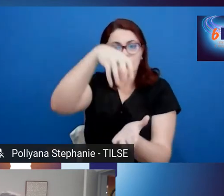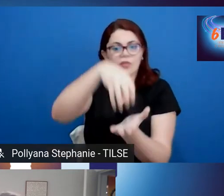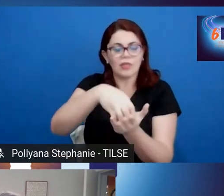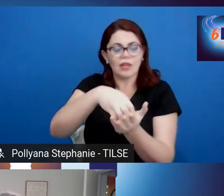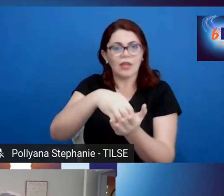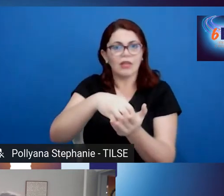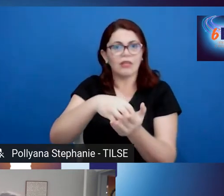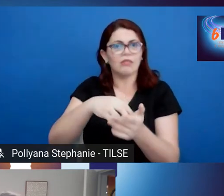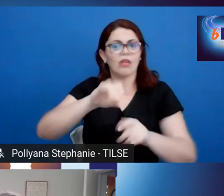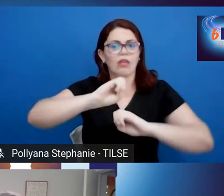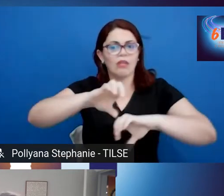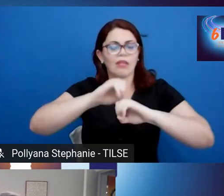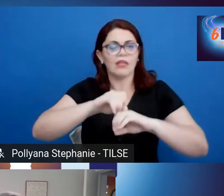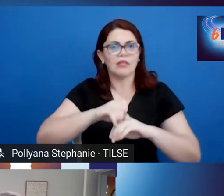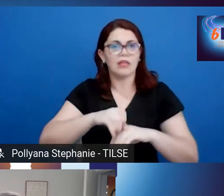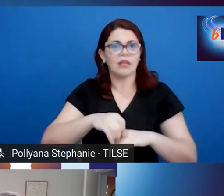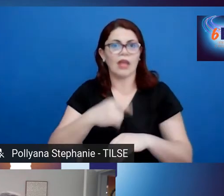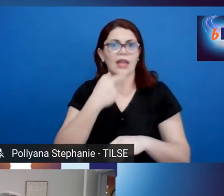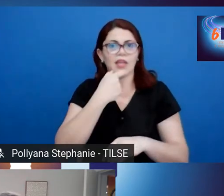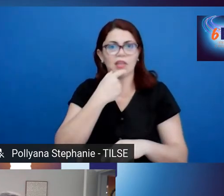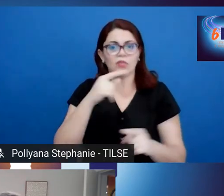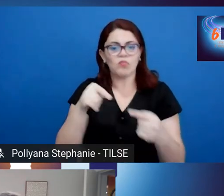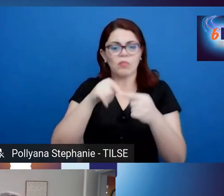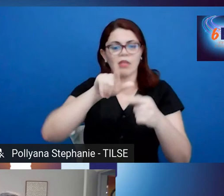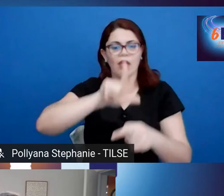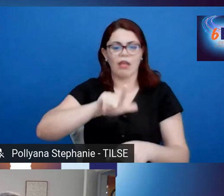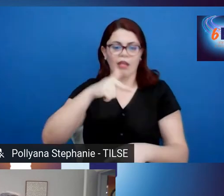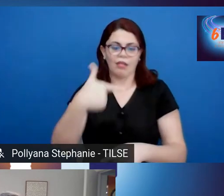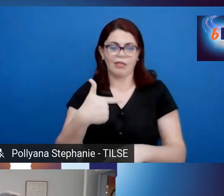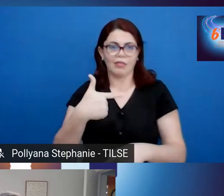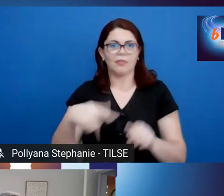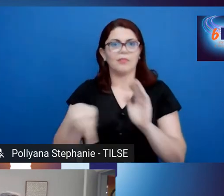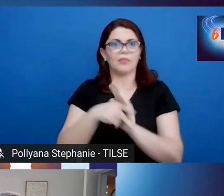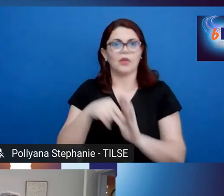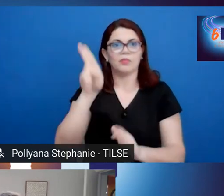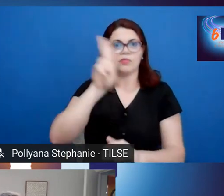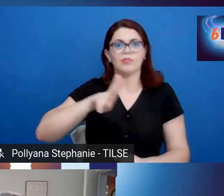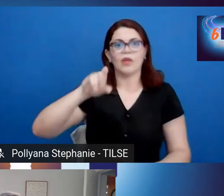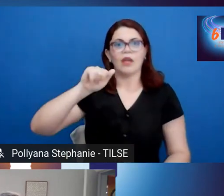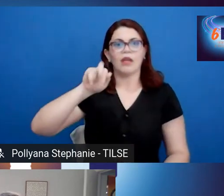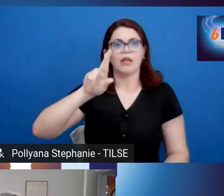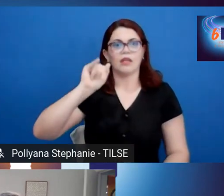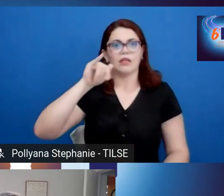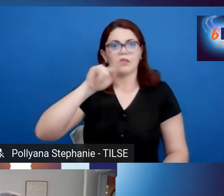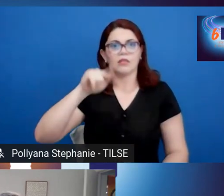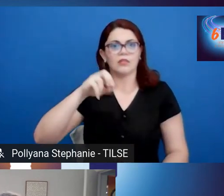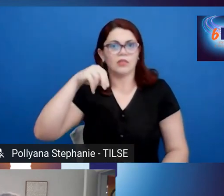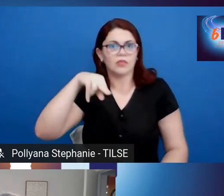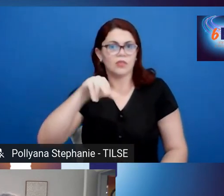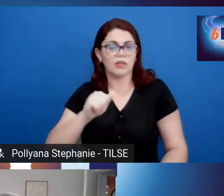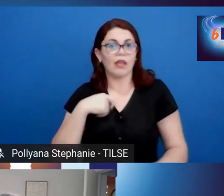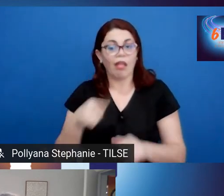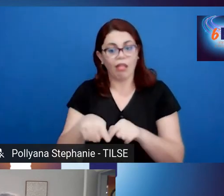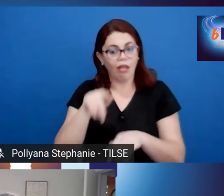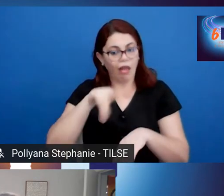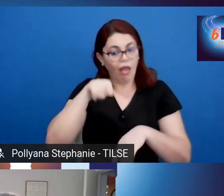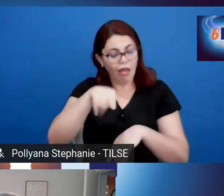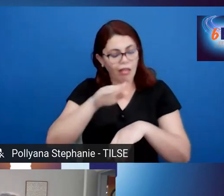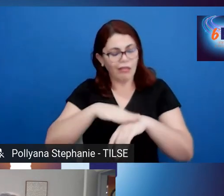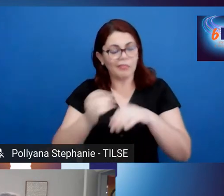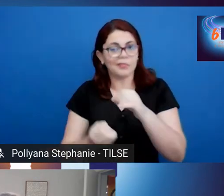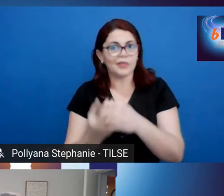at the University of Arizona. She develops courses and teaching materials for English instruction